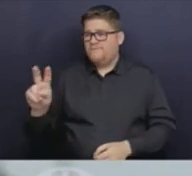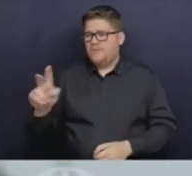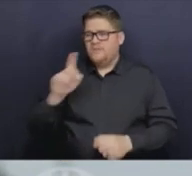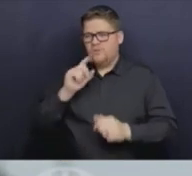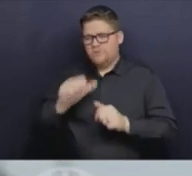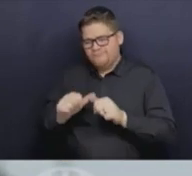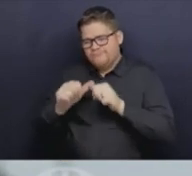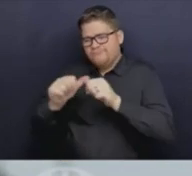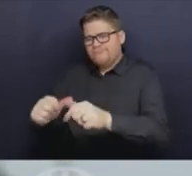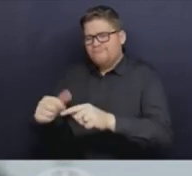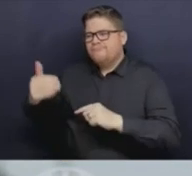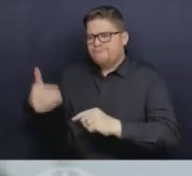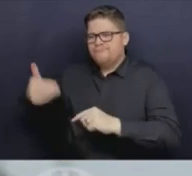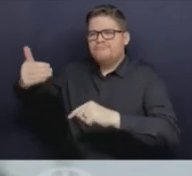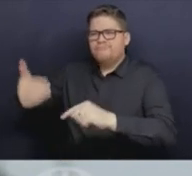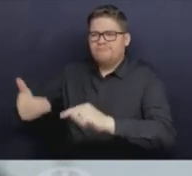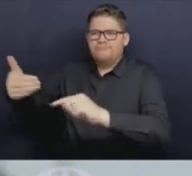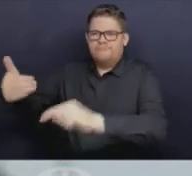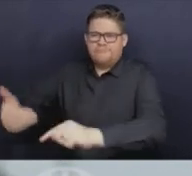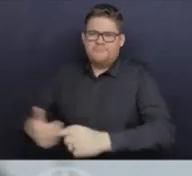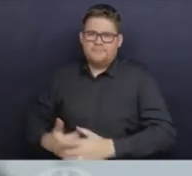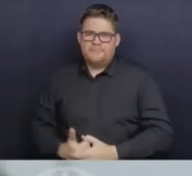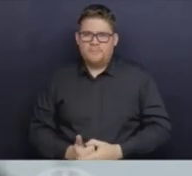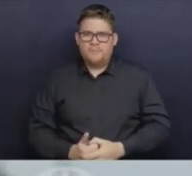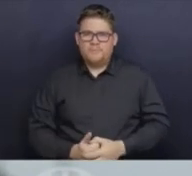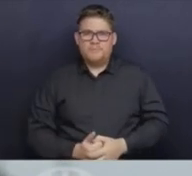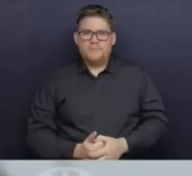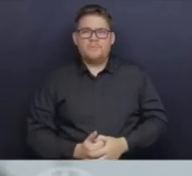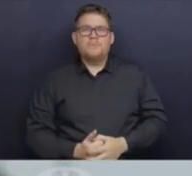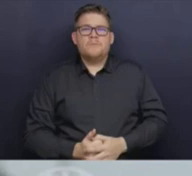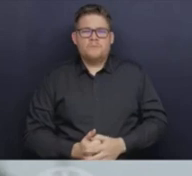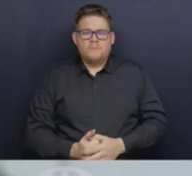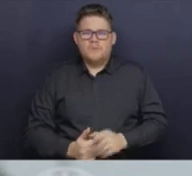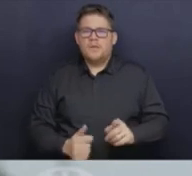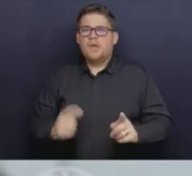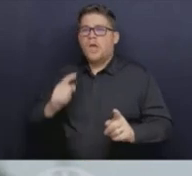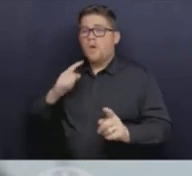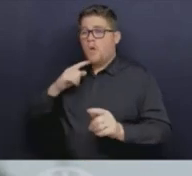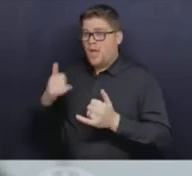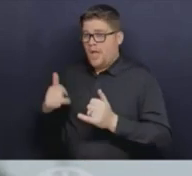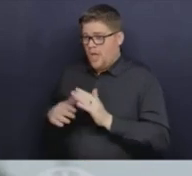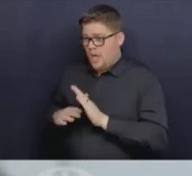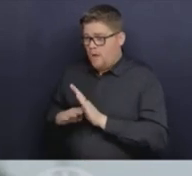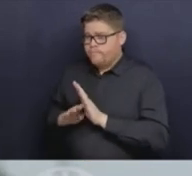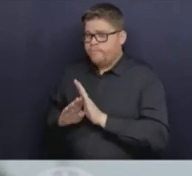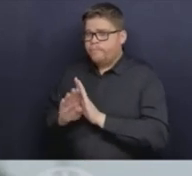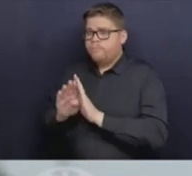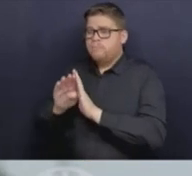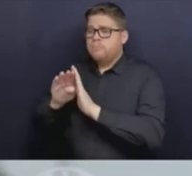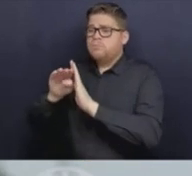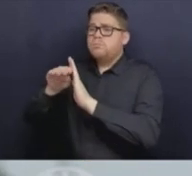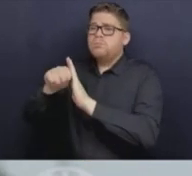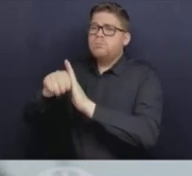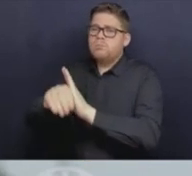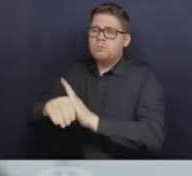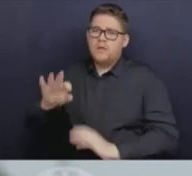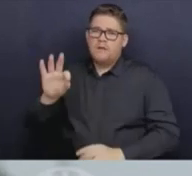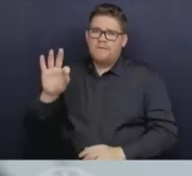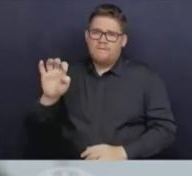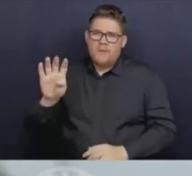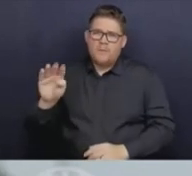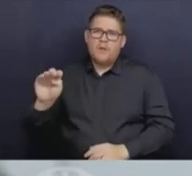seeing it leveling off into February and by March. So we're not out of the woods by any means yet.